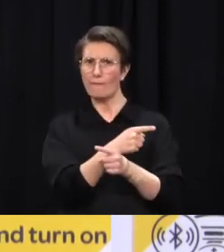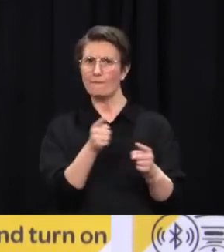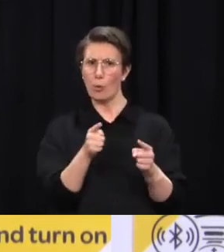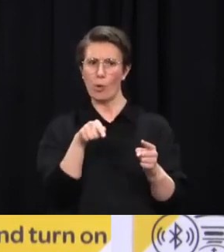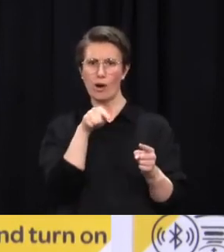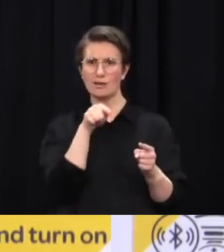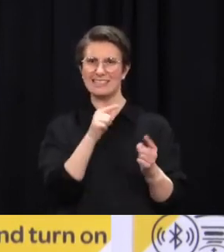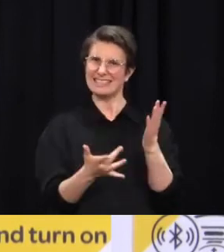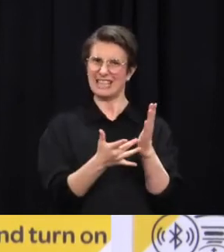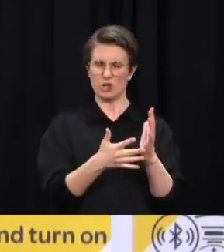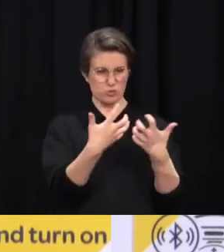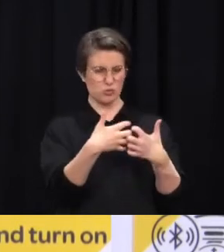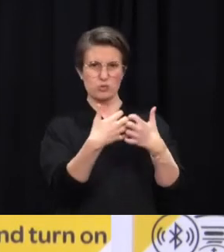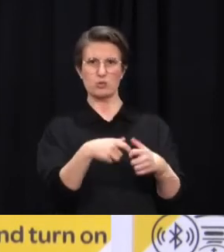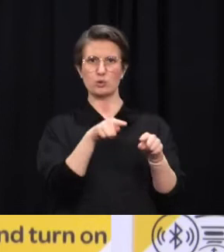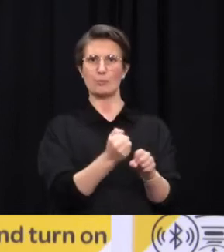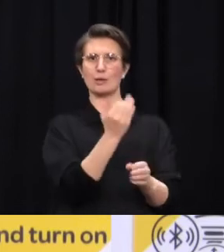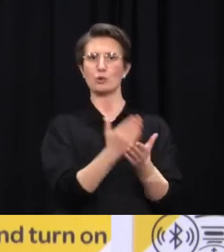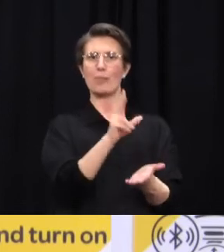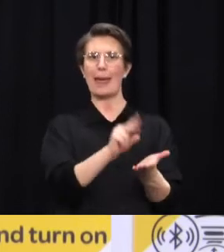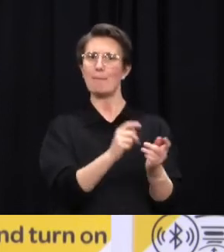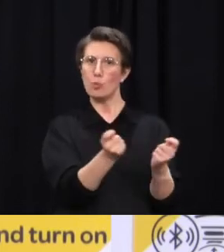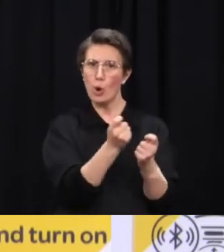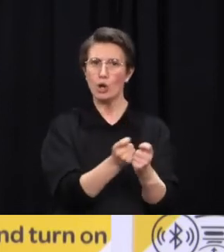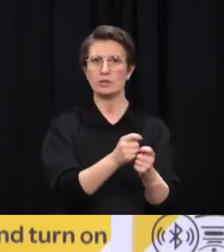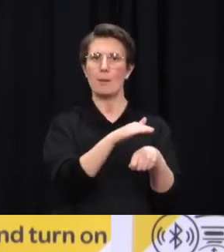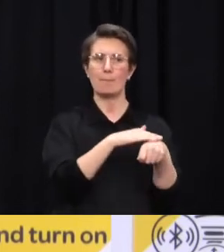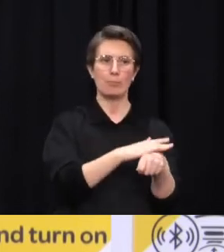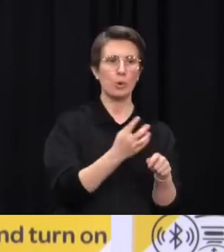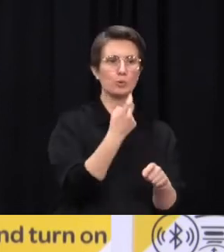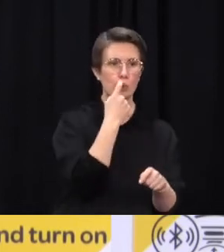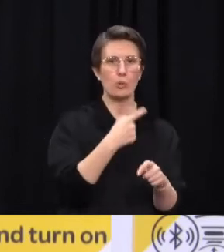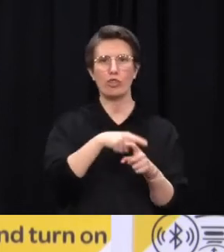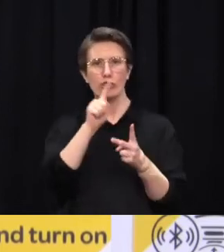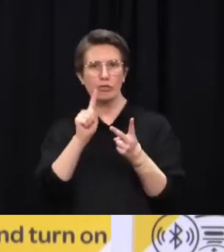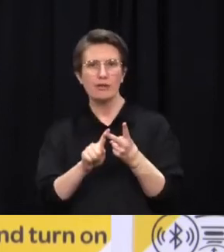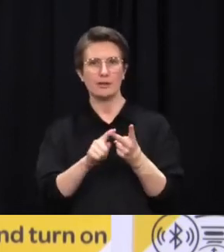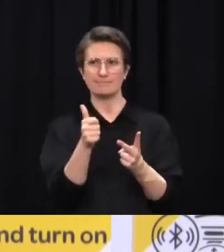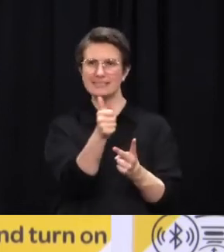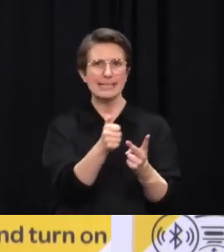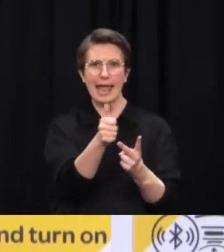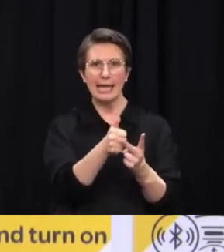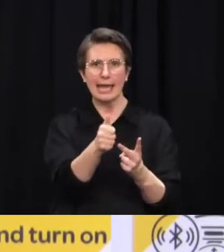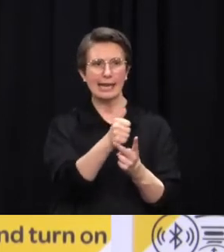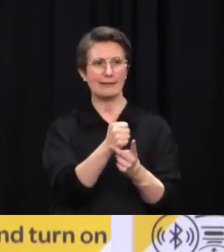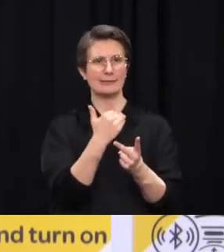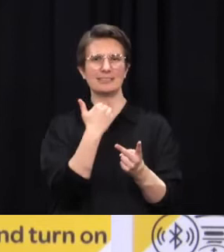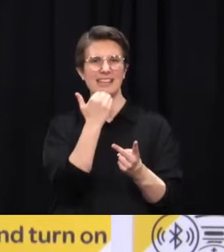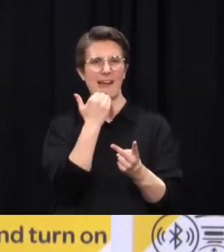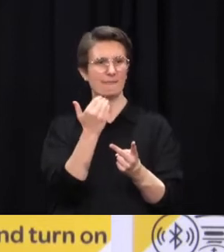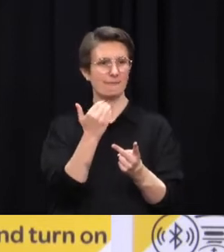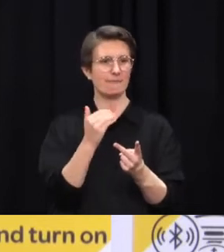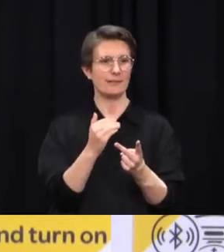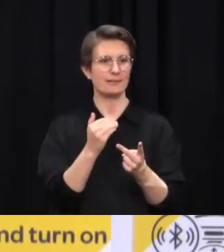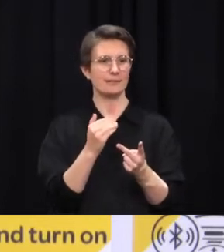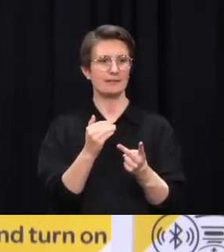legislation prohibiting that scanning and sign-in data from being used for anything other than contact tracing? The advice that we've had is that Apple